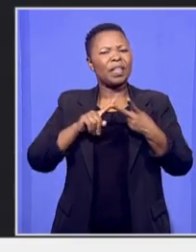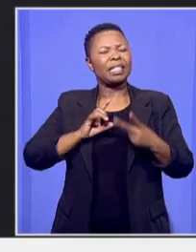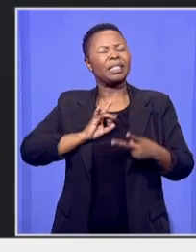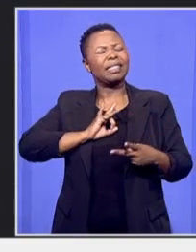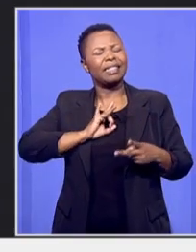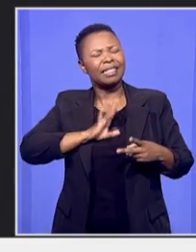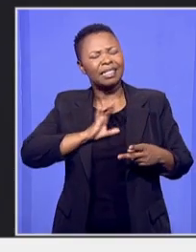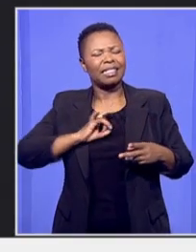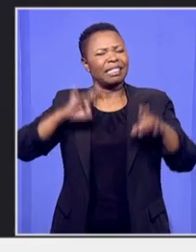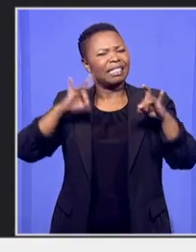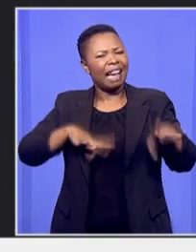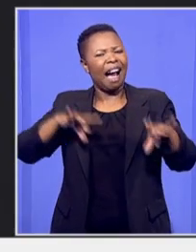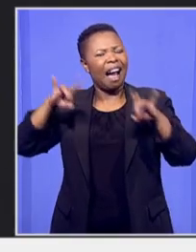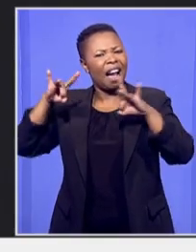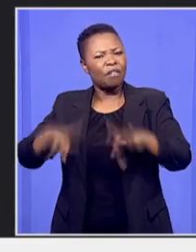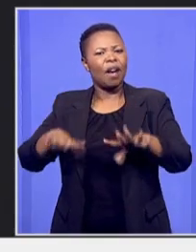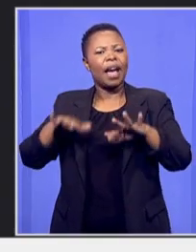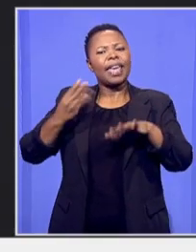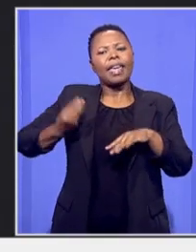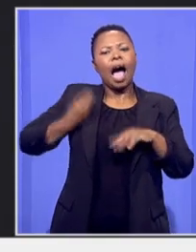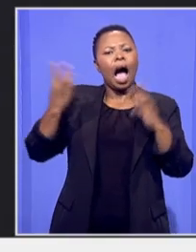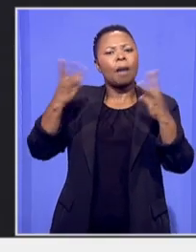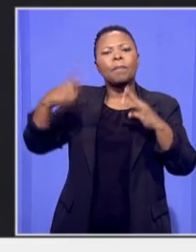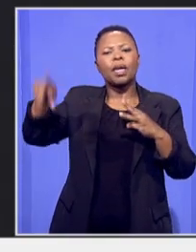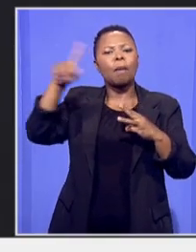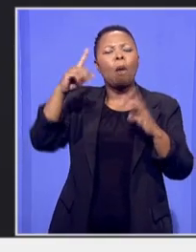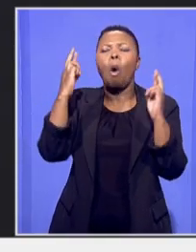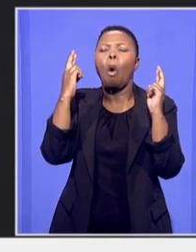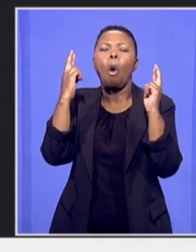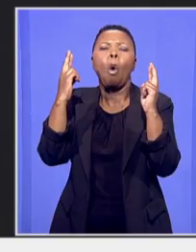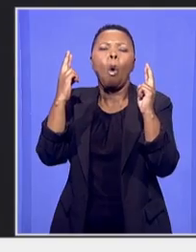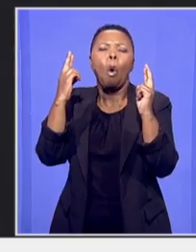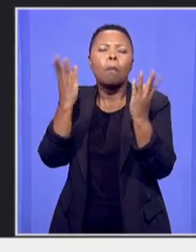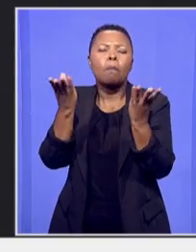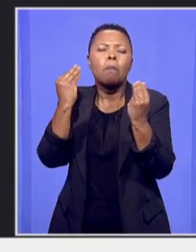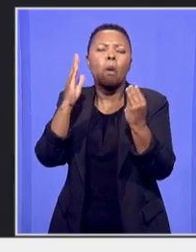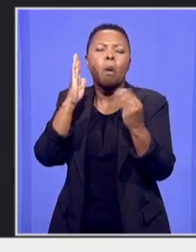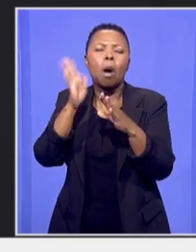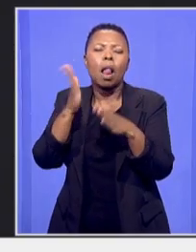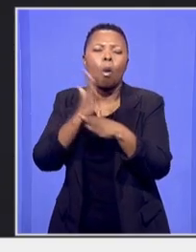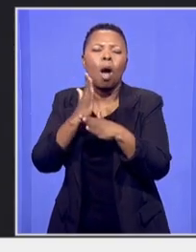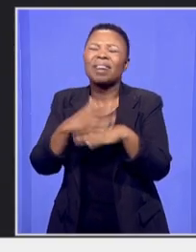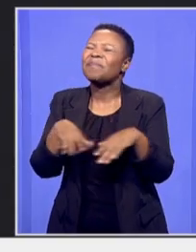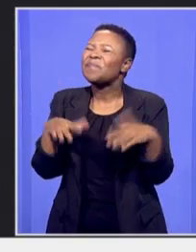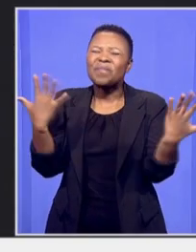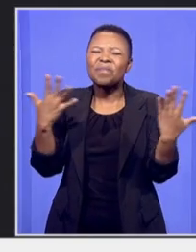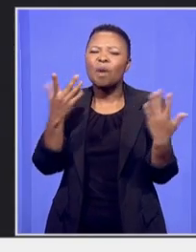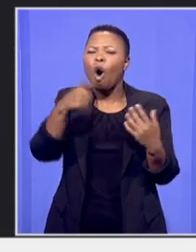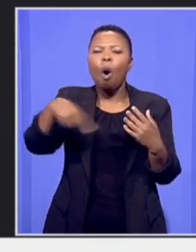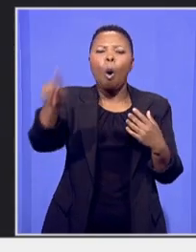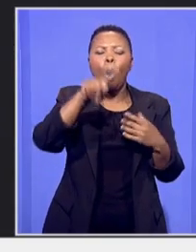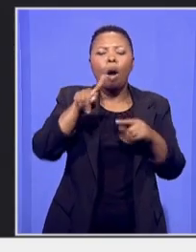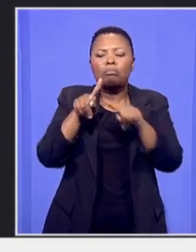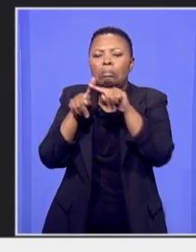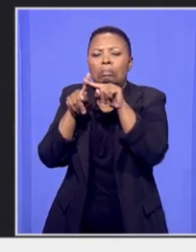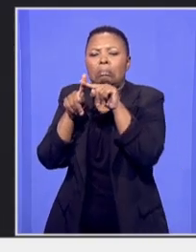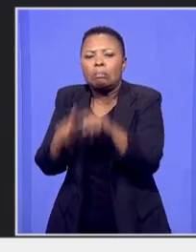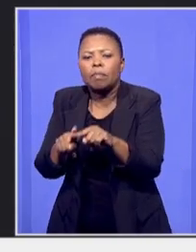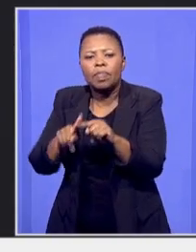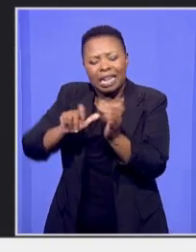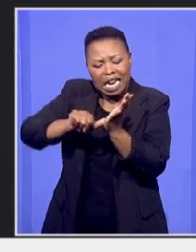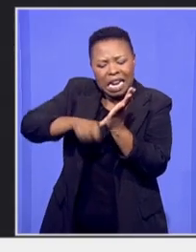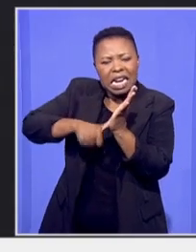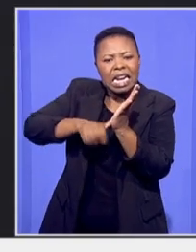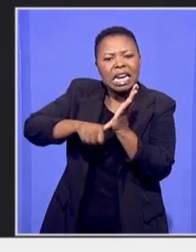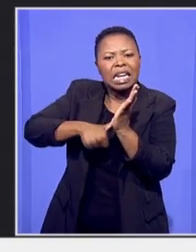people who have lost any hope of finding work who rely solely on their parents old age grant for